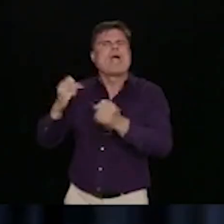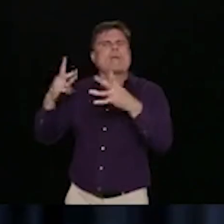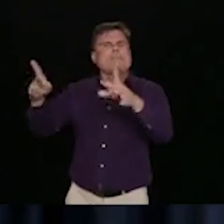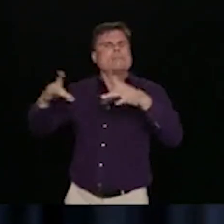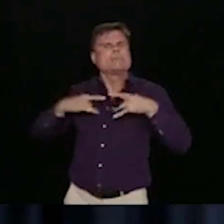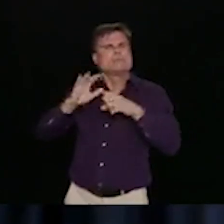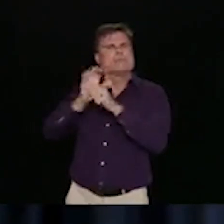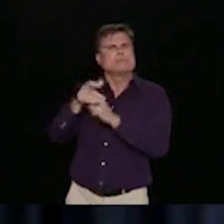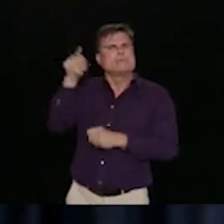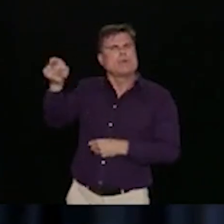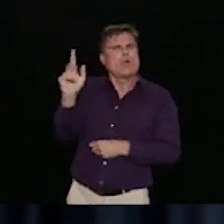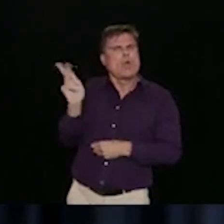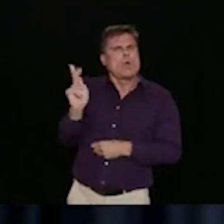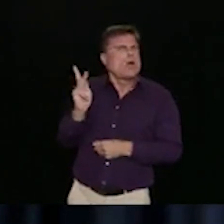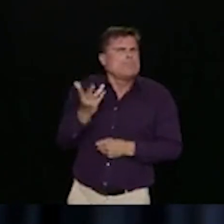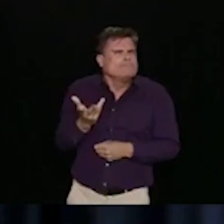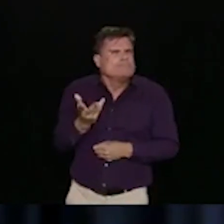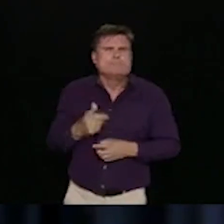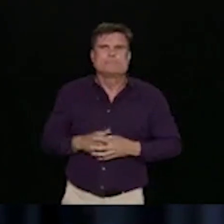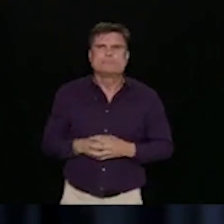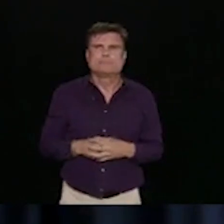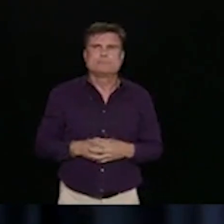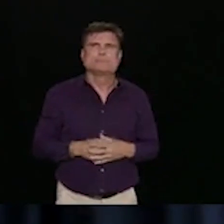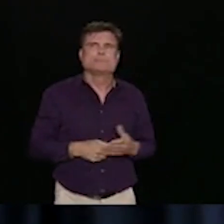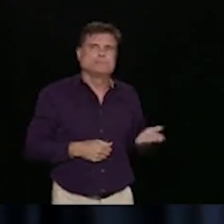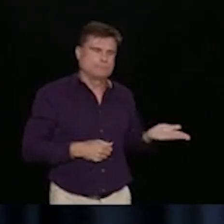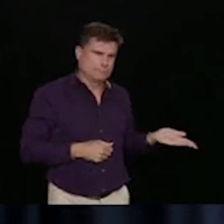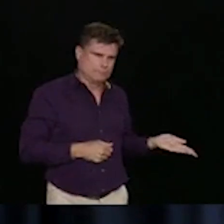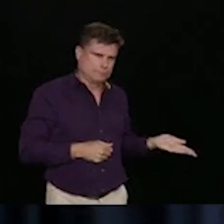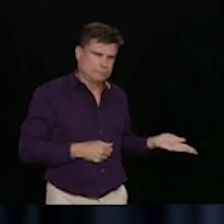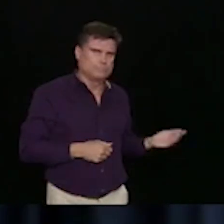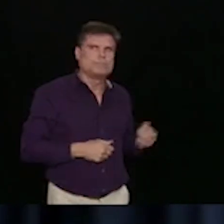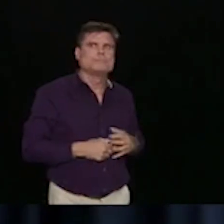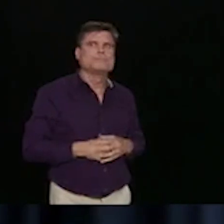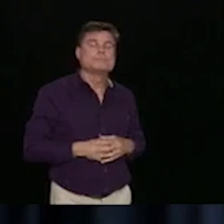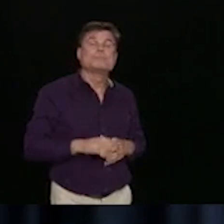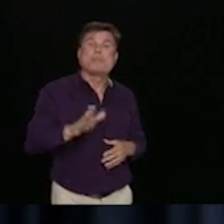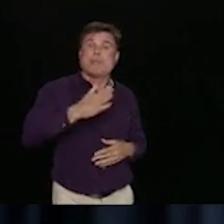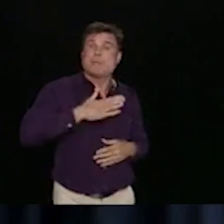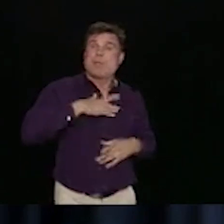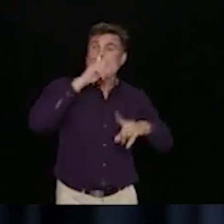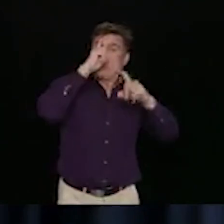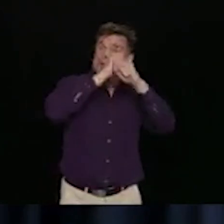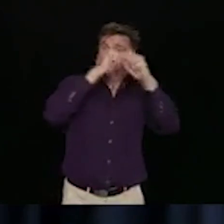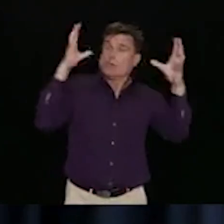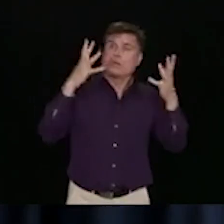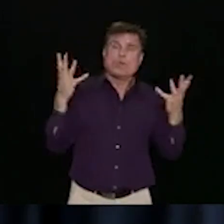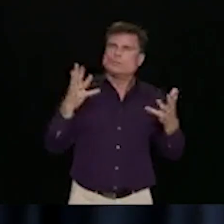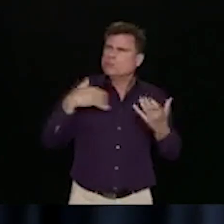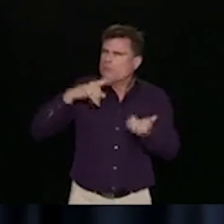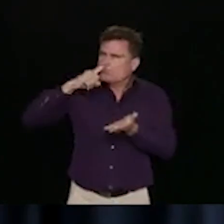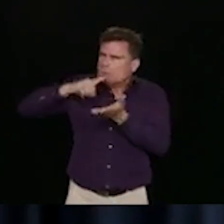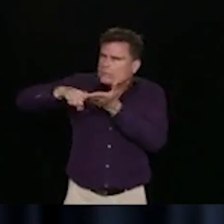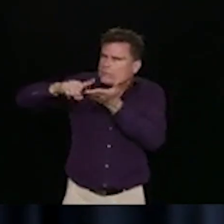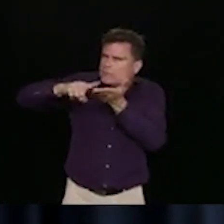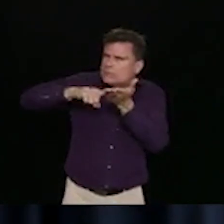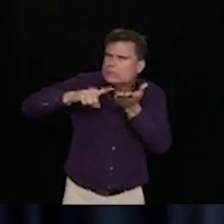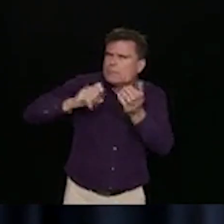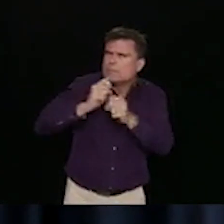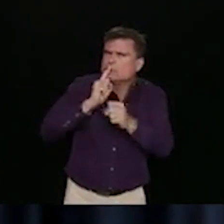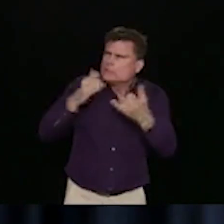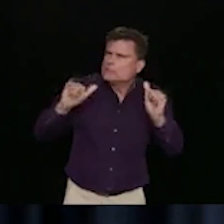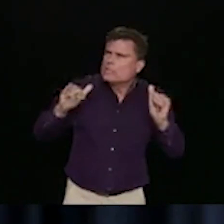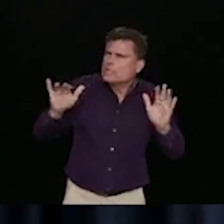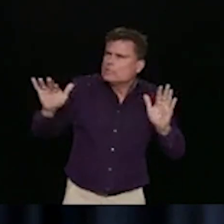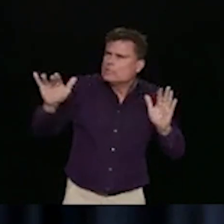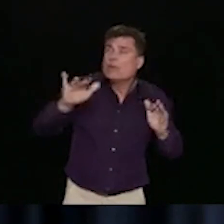My understanding from the investigation work that is ongoing that Interior Health has been doing and that we have been doing